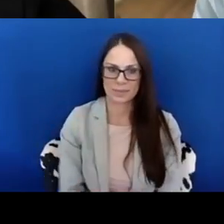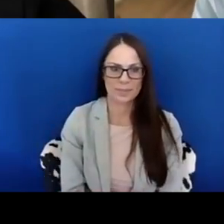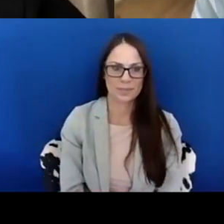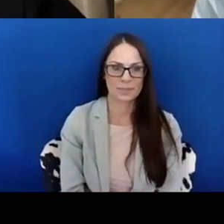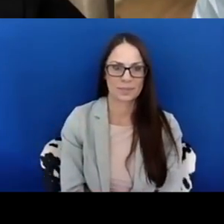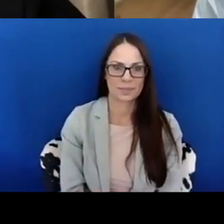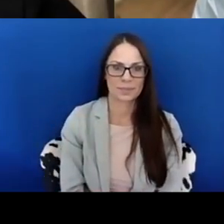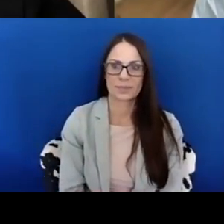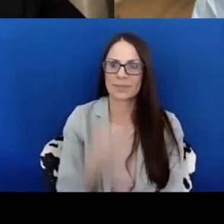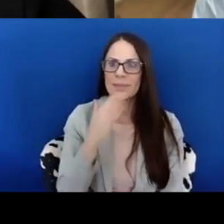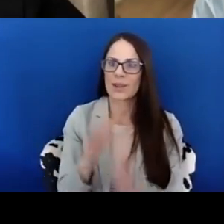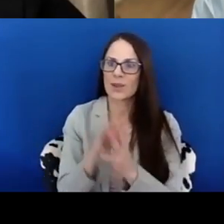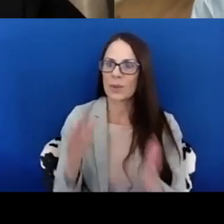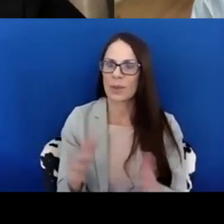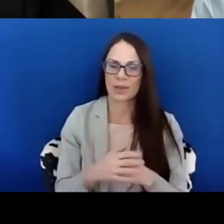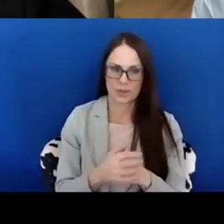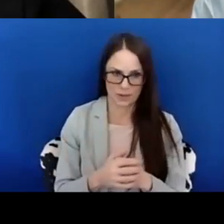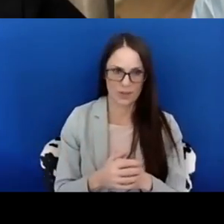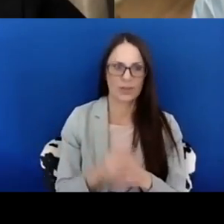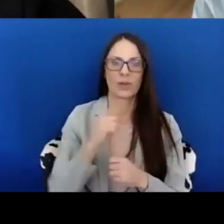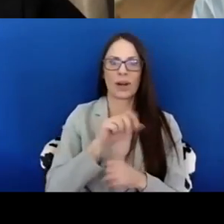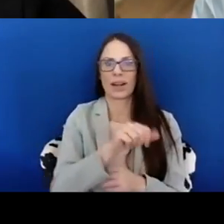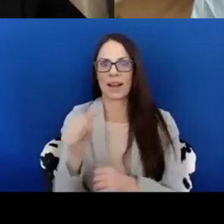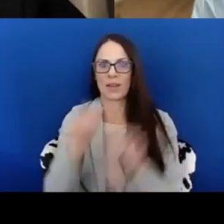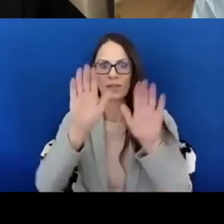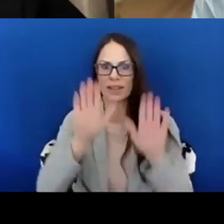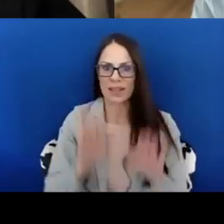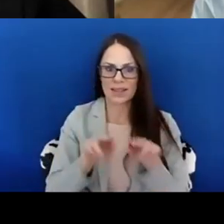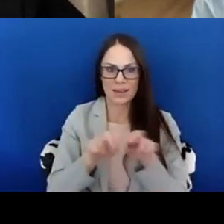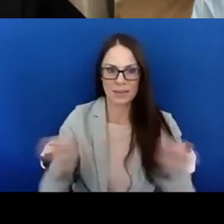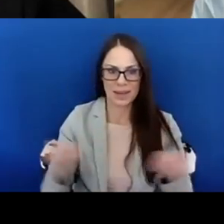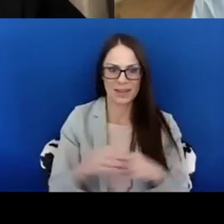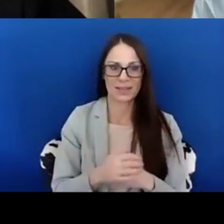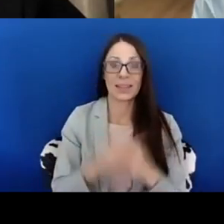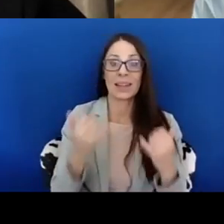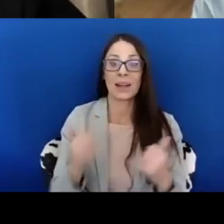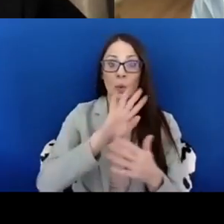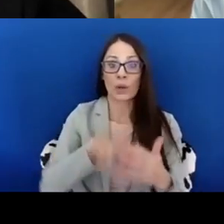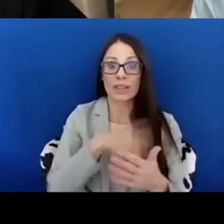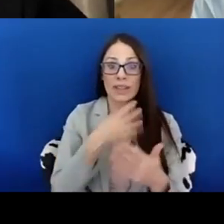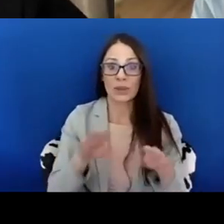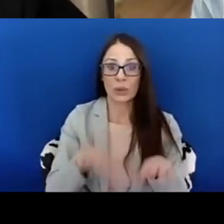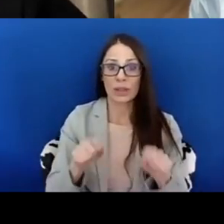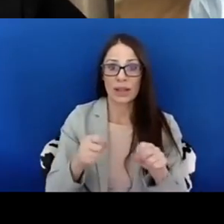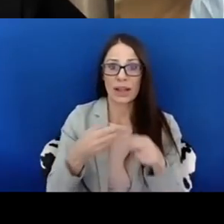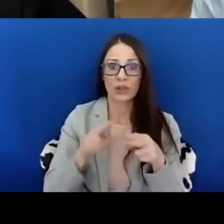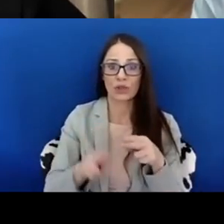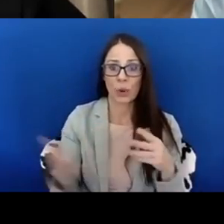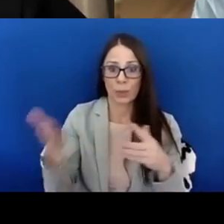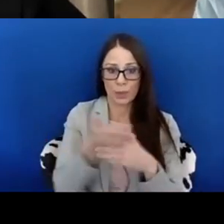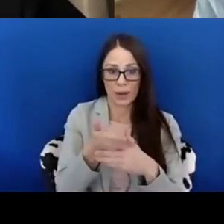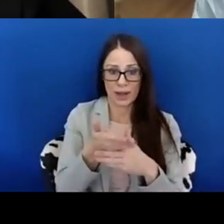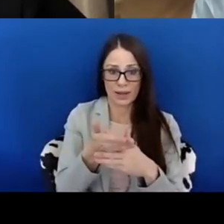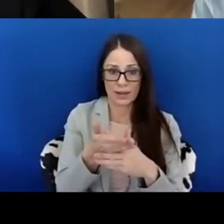Thank you so much for yet another fantastic panel. We are scheduled to take a short break. We're going to come back